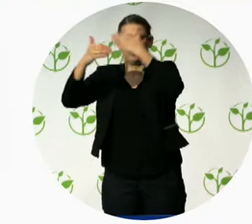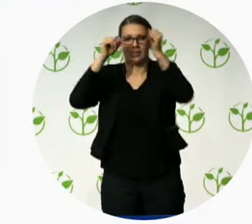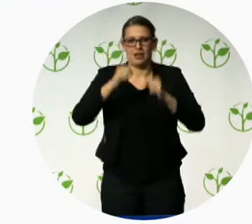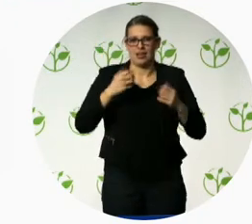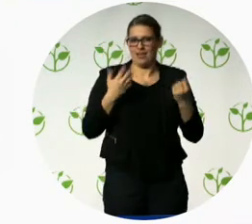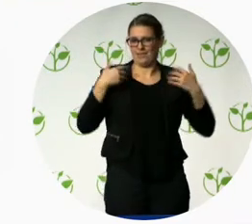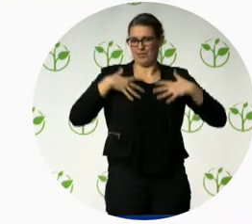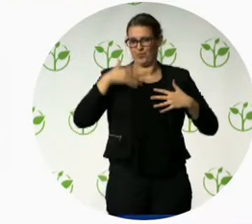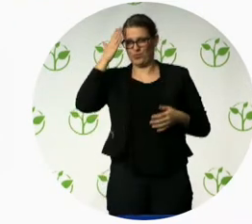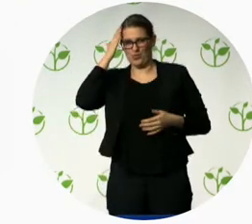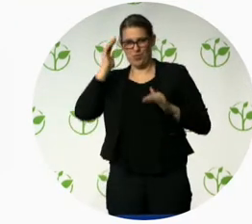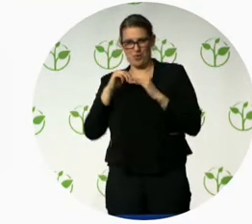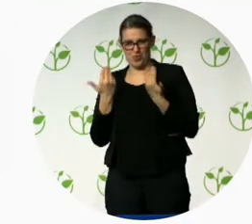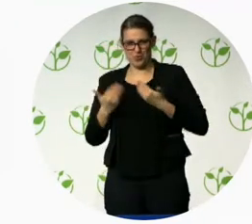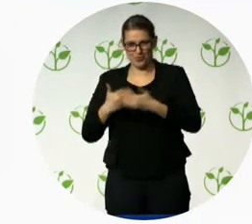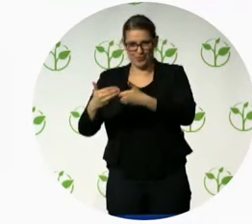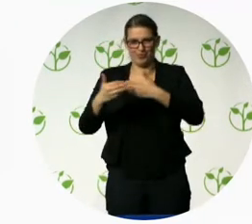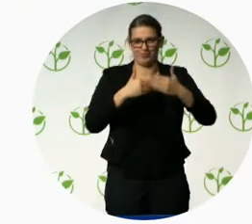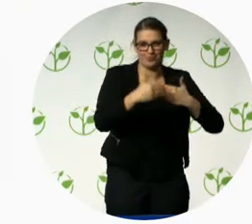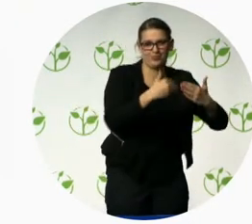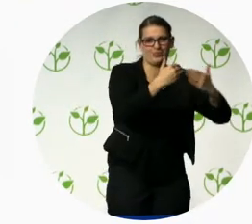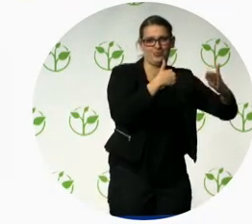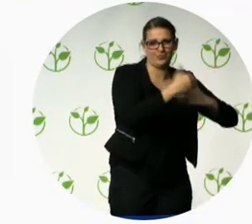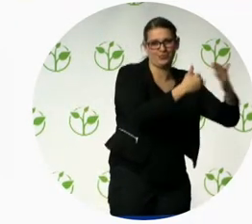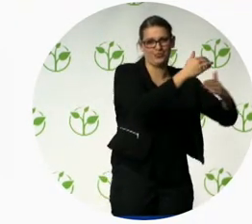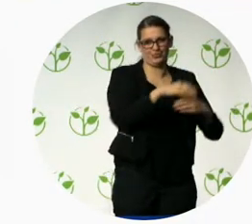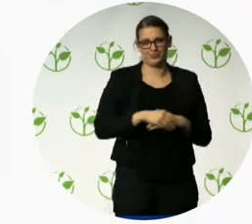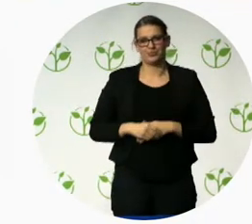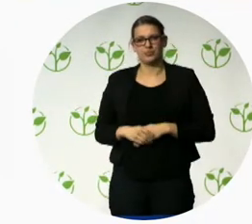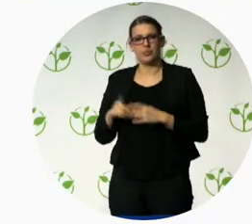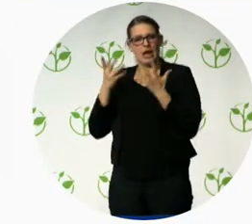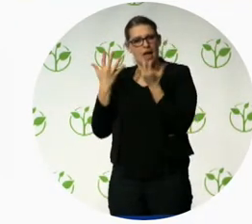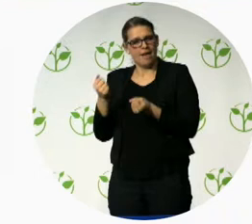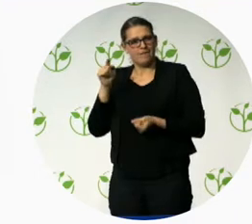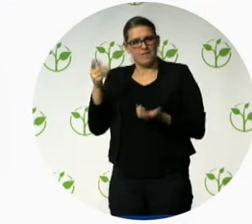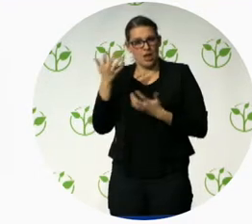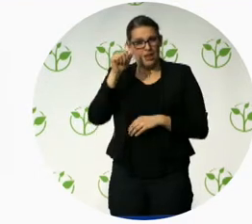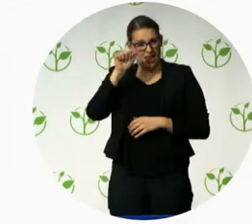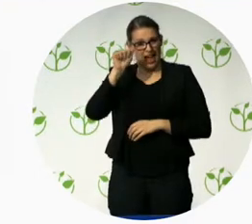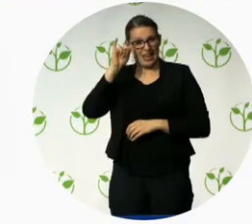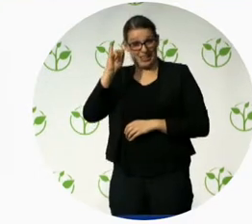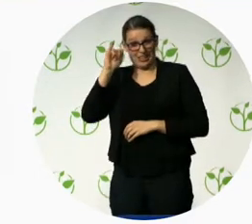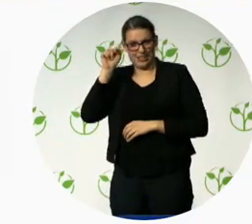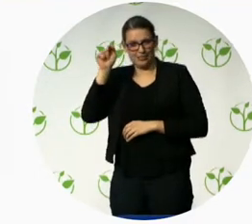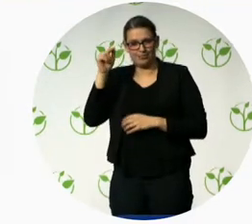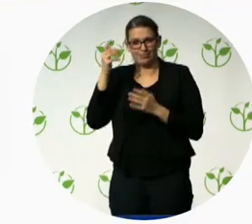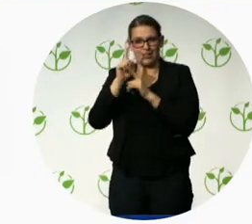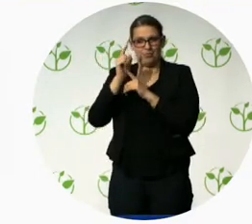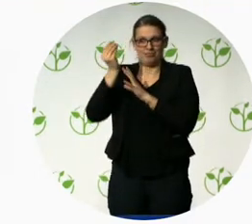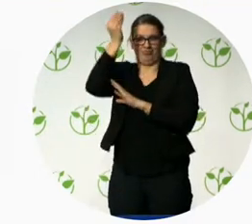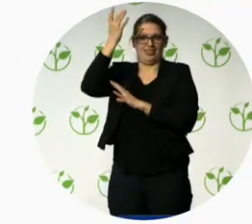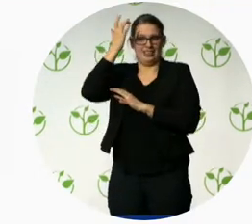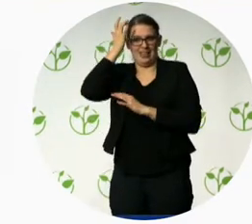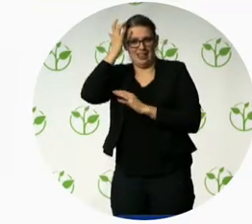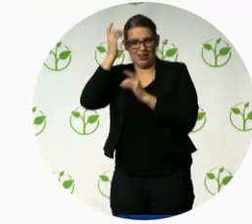as a risk of losing jobs. He looks at it as a way to kind of get more people doing different things, building on human capacity, but doing